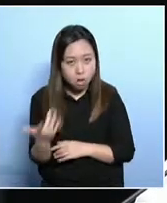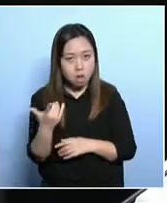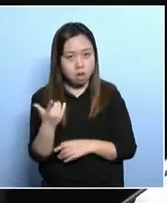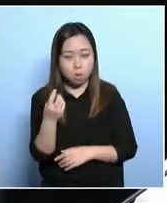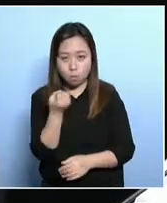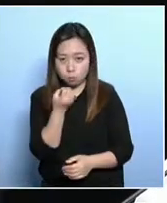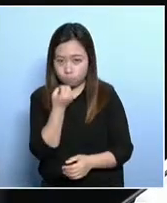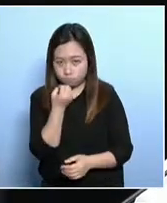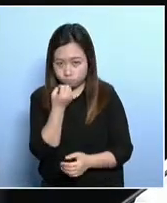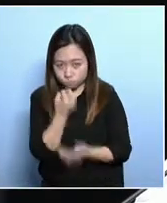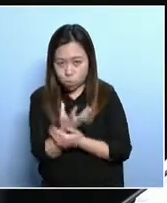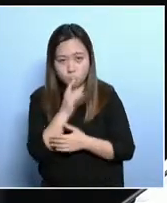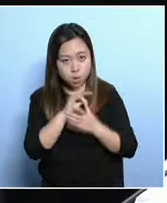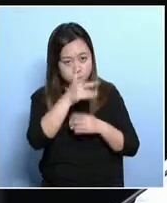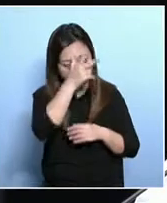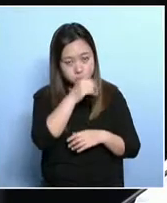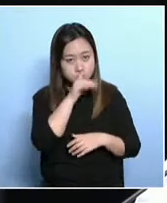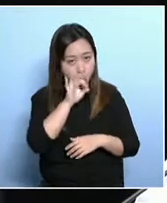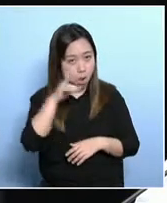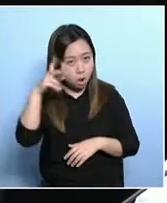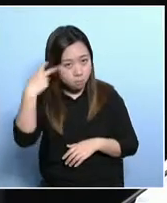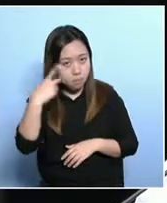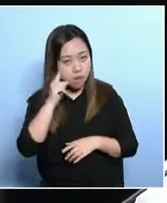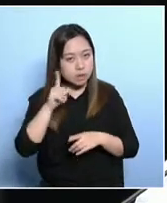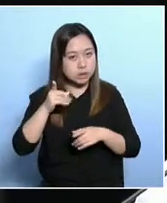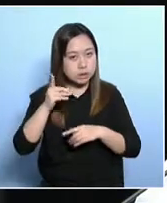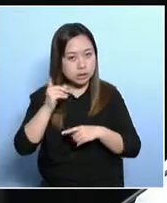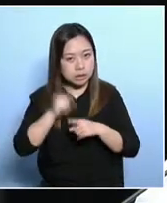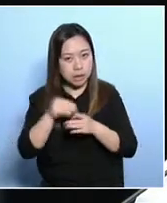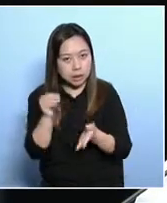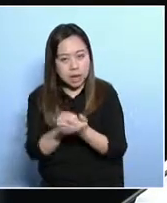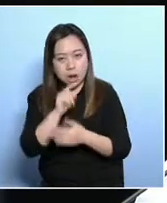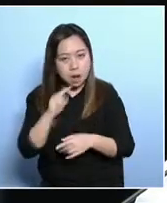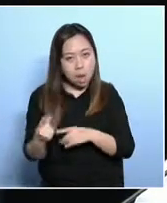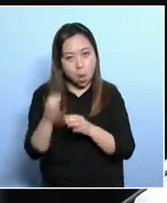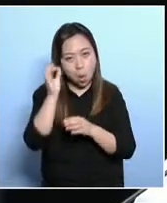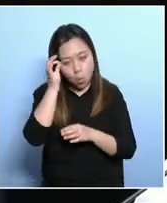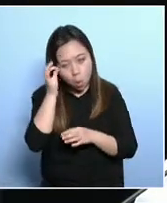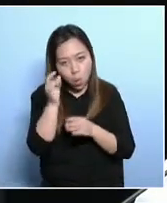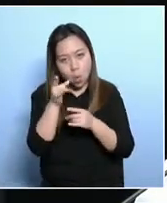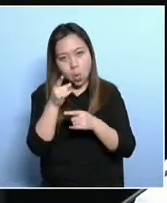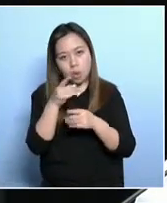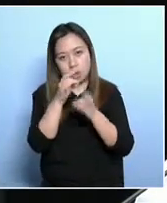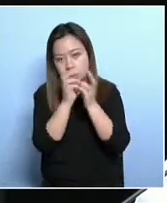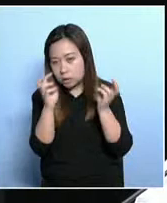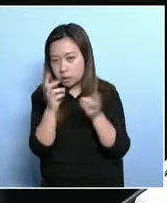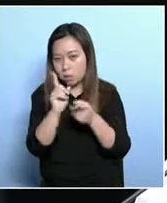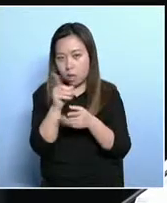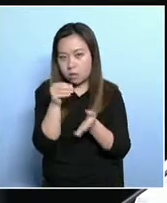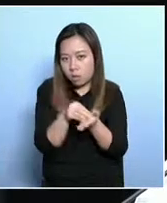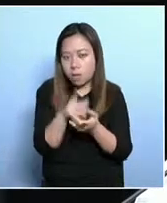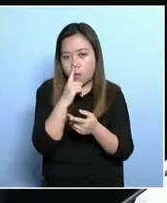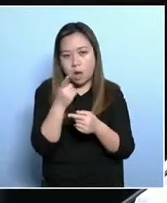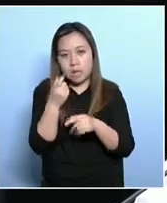Undersecretary, you can tell us whether the government intends to set up other